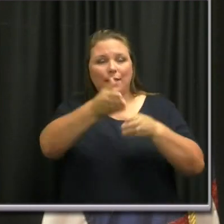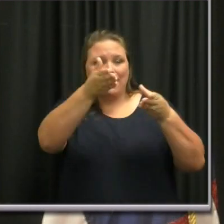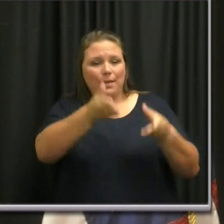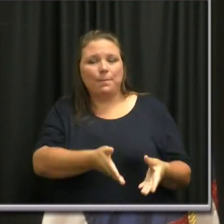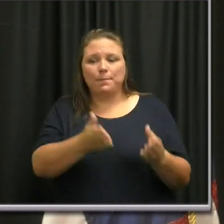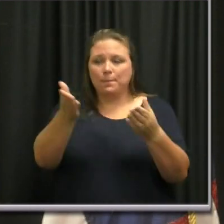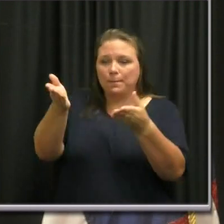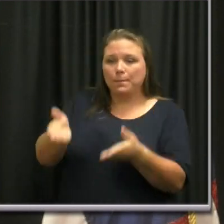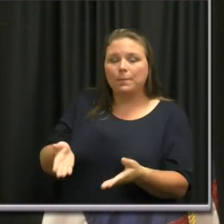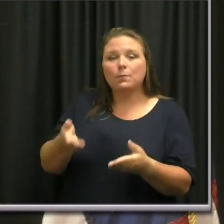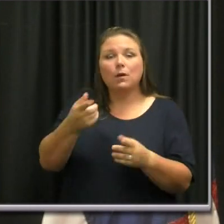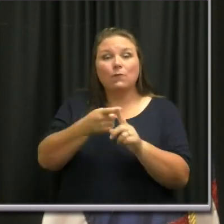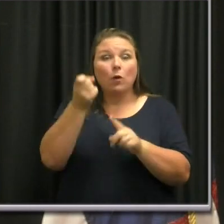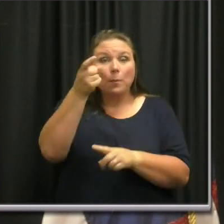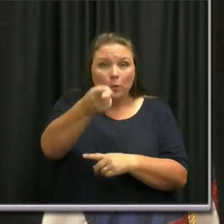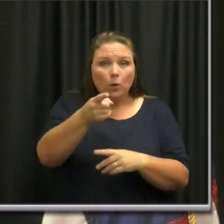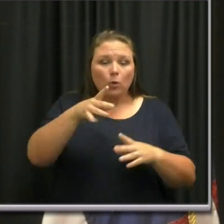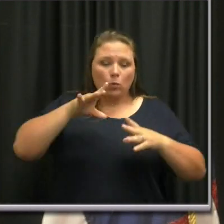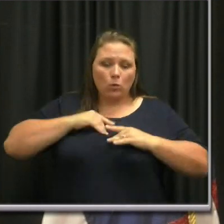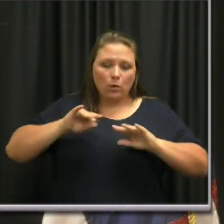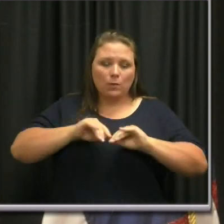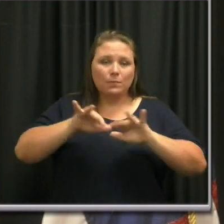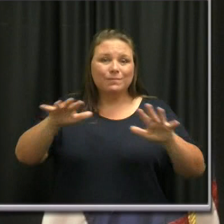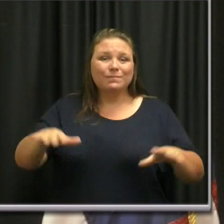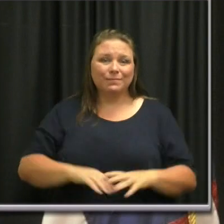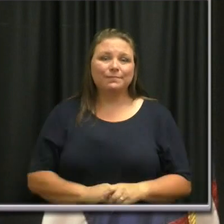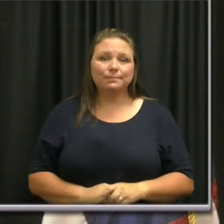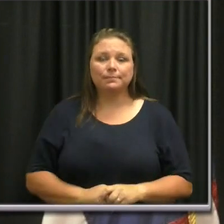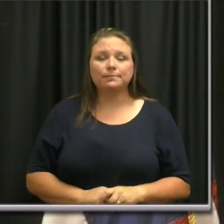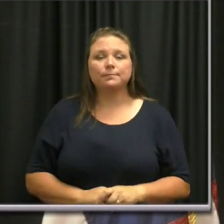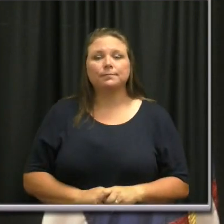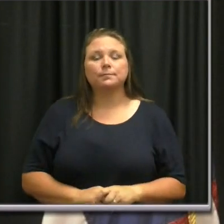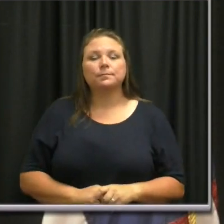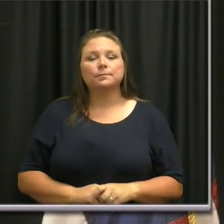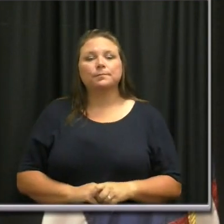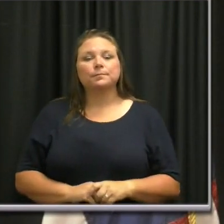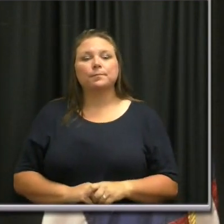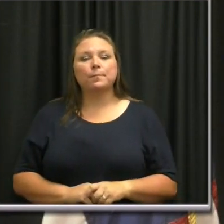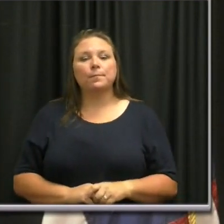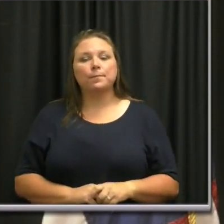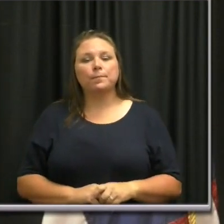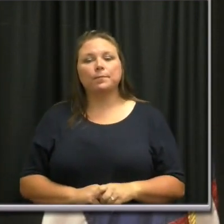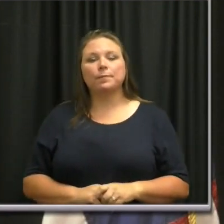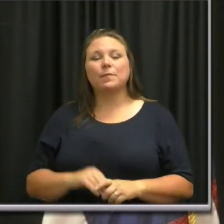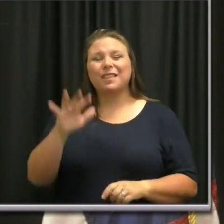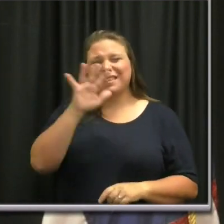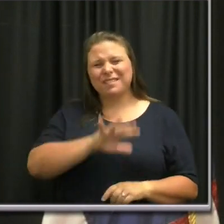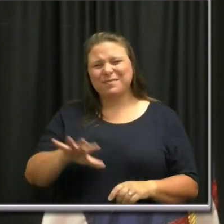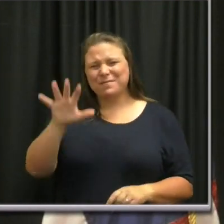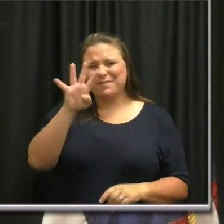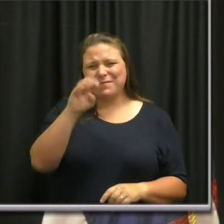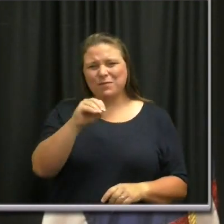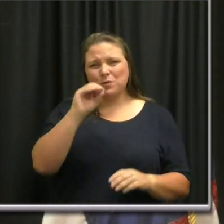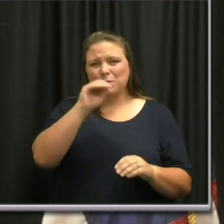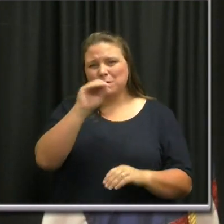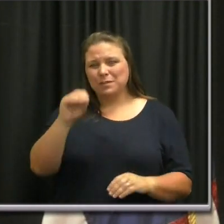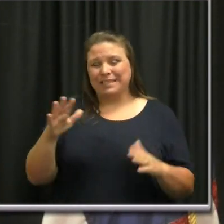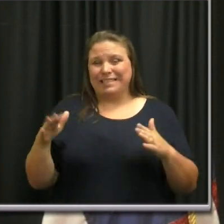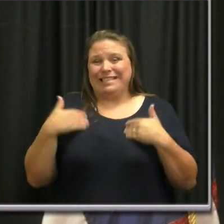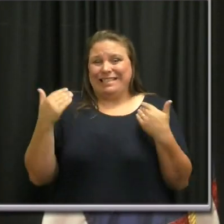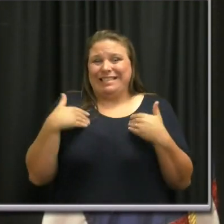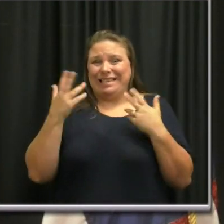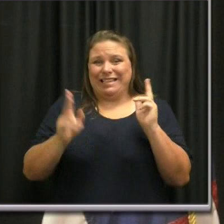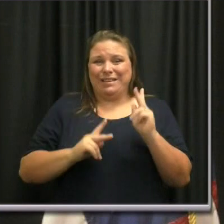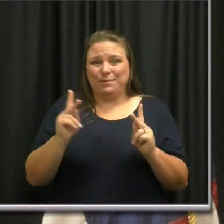individual from, from you being perhaps an asymptomatic carrier. Um, approximately 40% of, of younger people especially